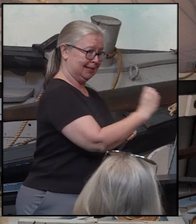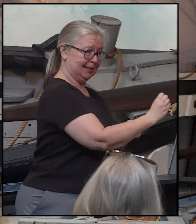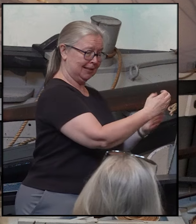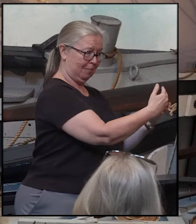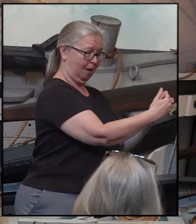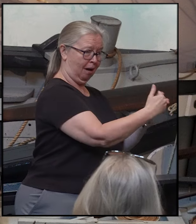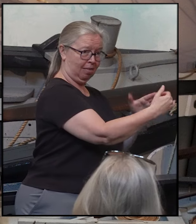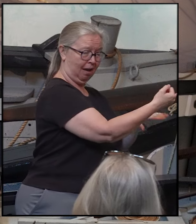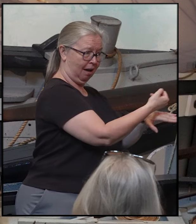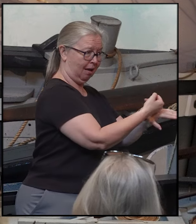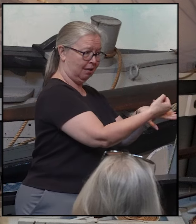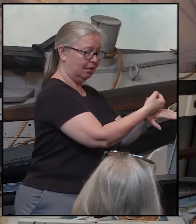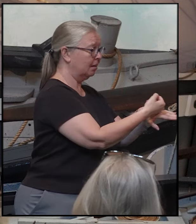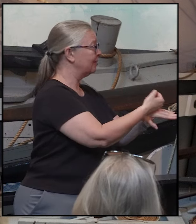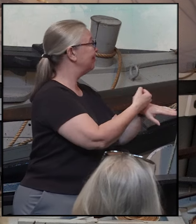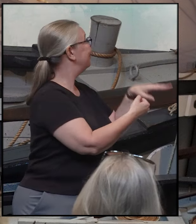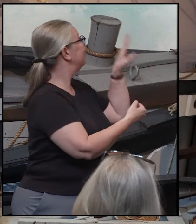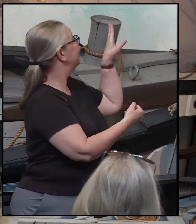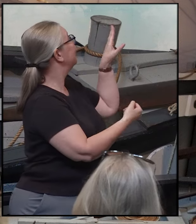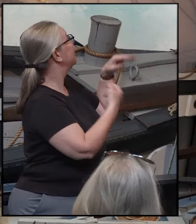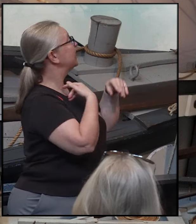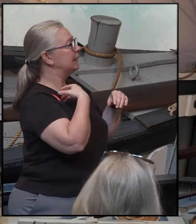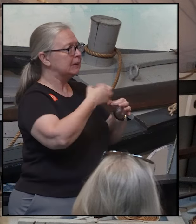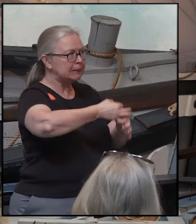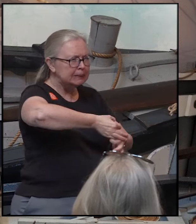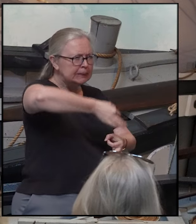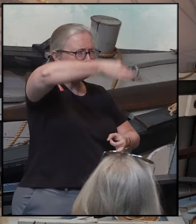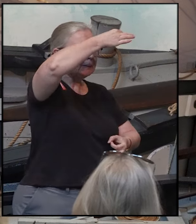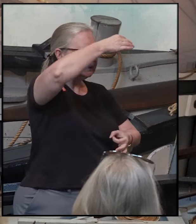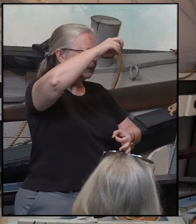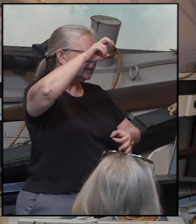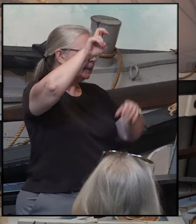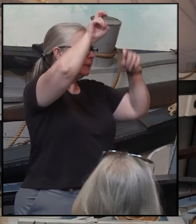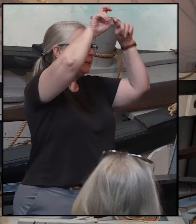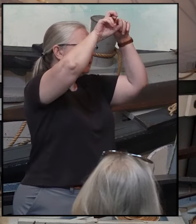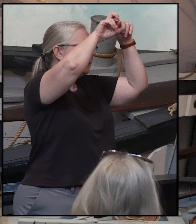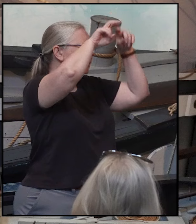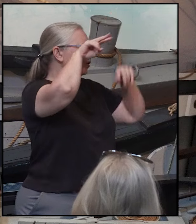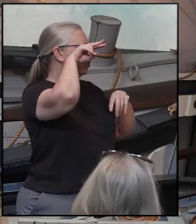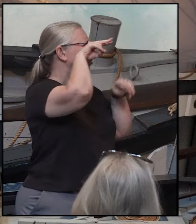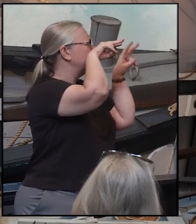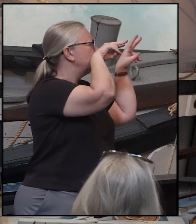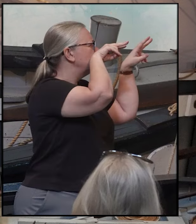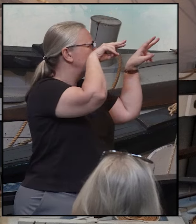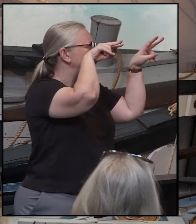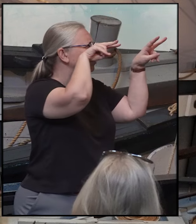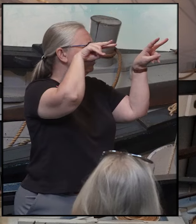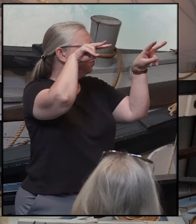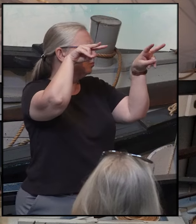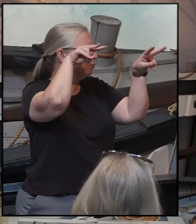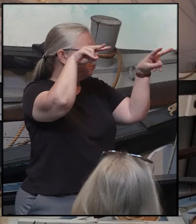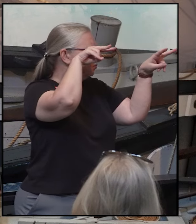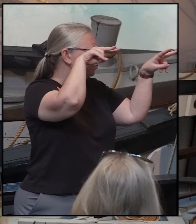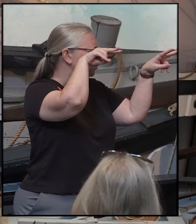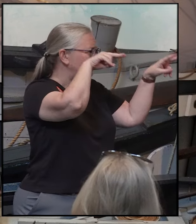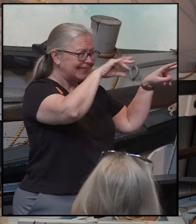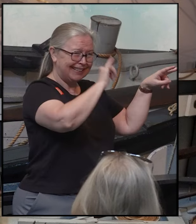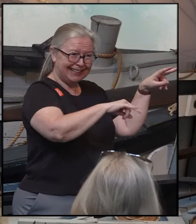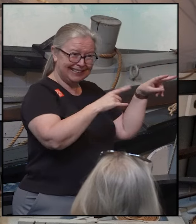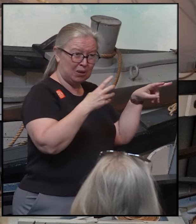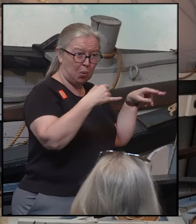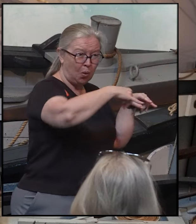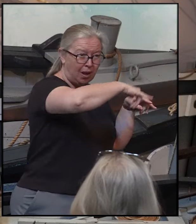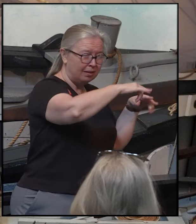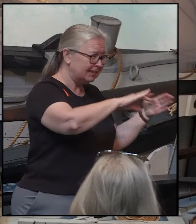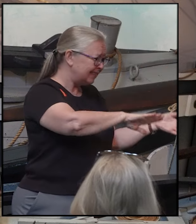island. A man stays up on a tower looking for the dead or diseased whale. When he sees it, he comes running